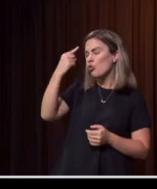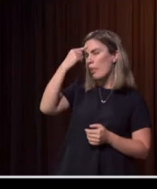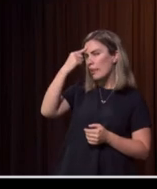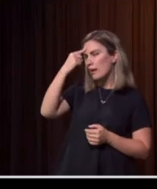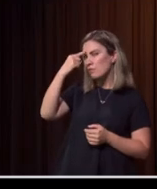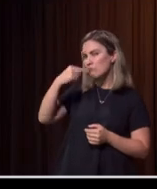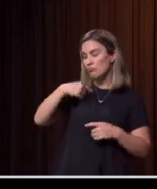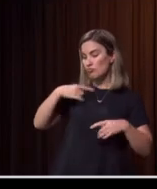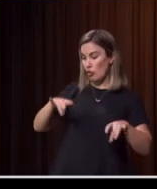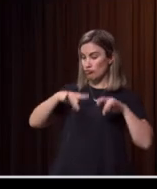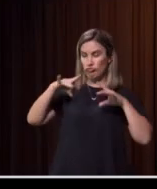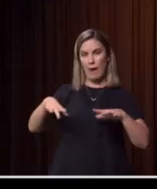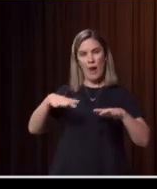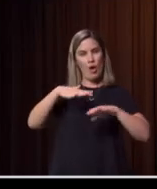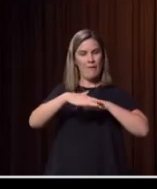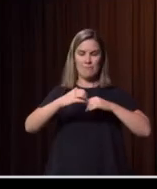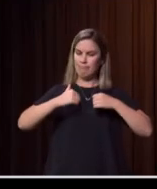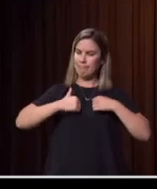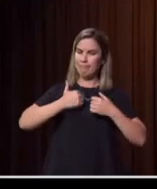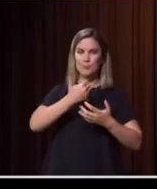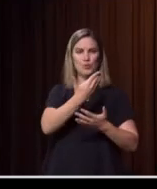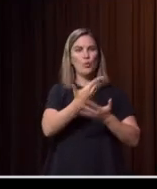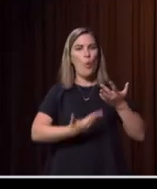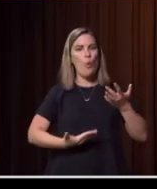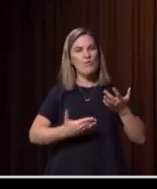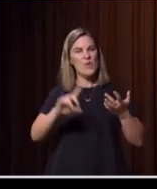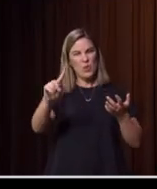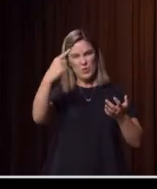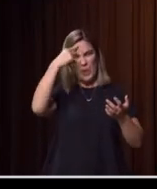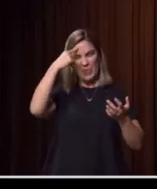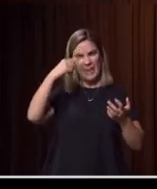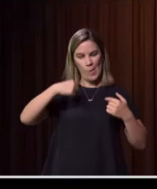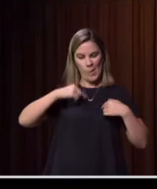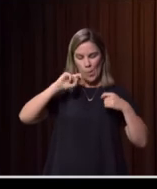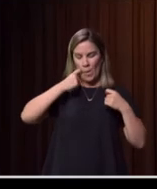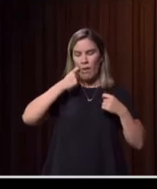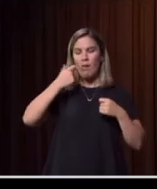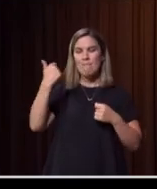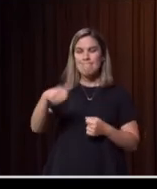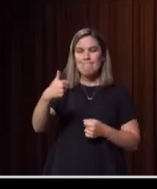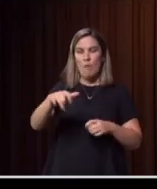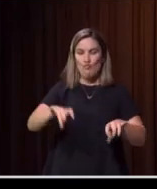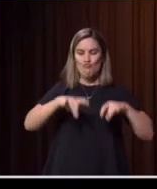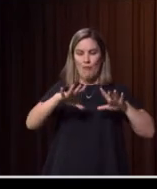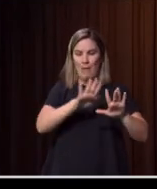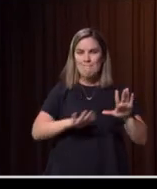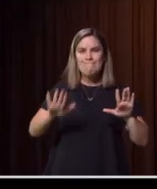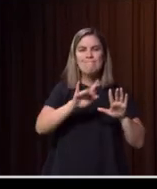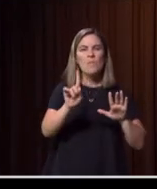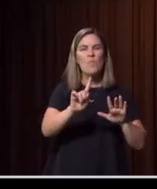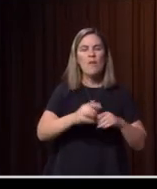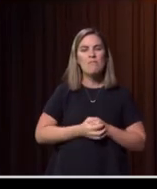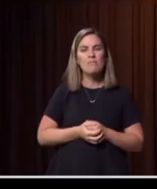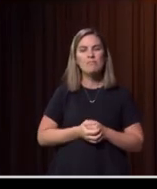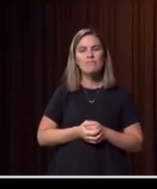what will be something that we understand ourselves through all of this? That together we can achieve.